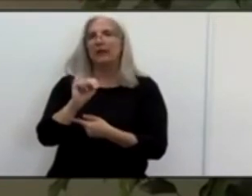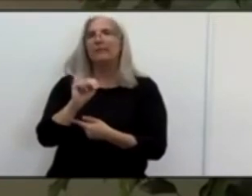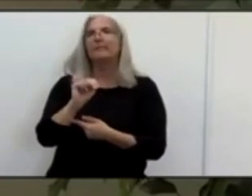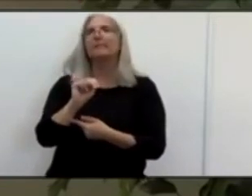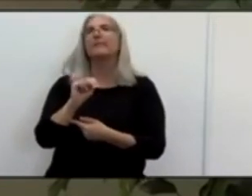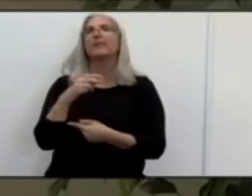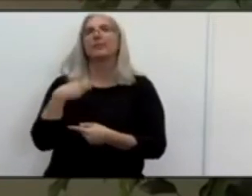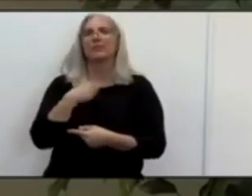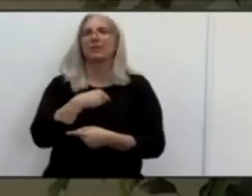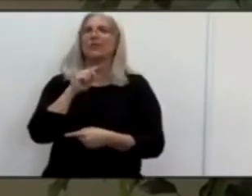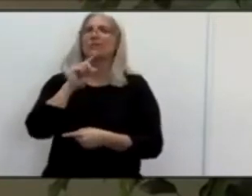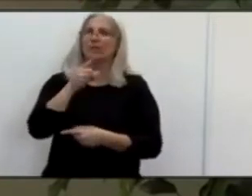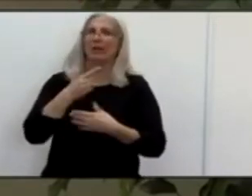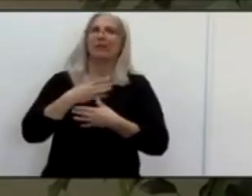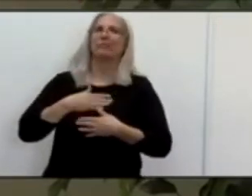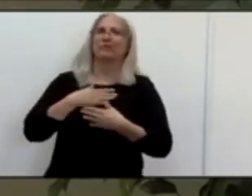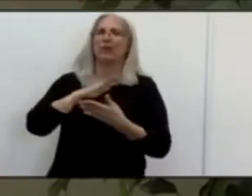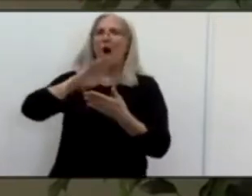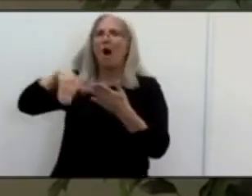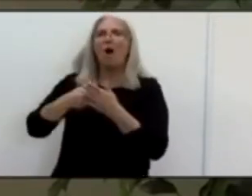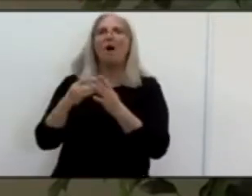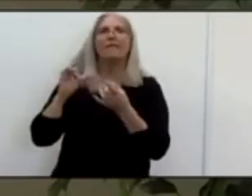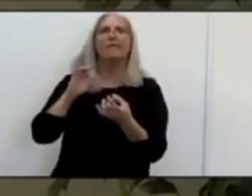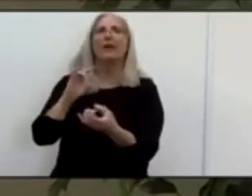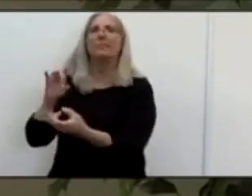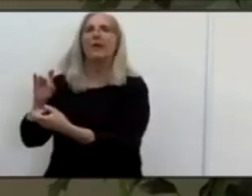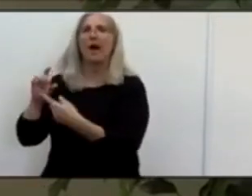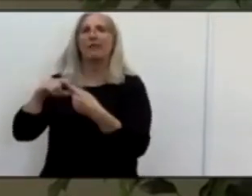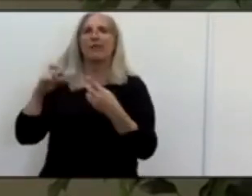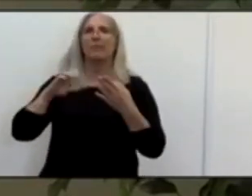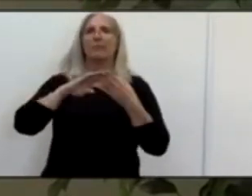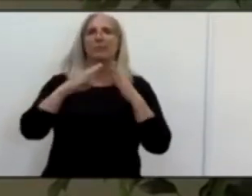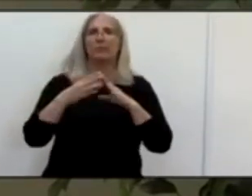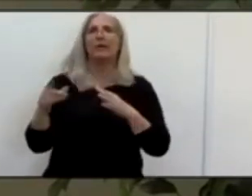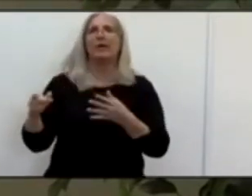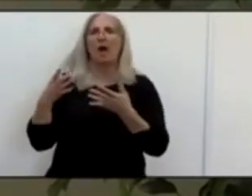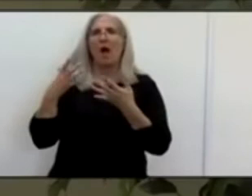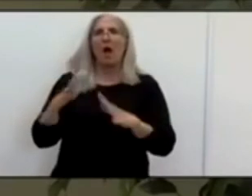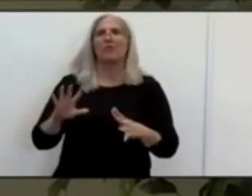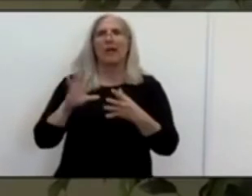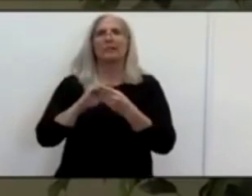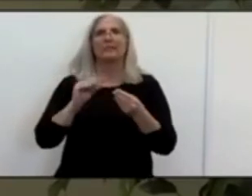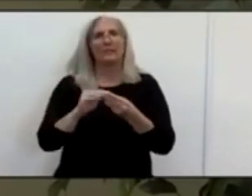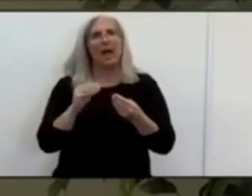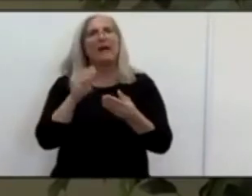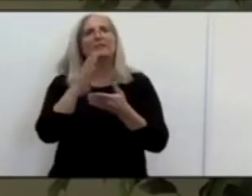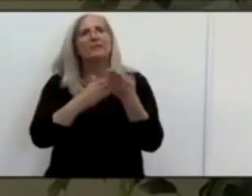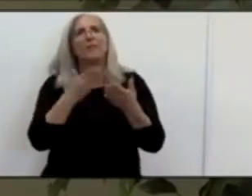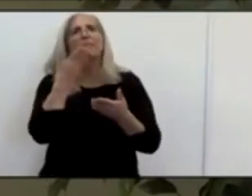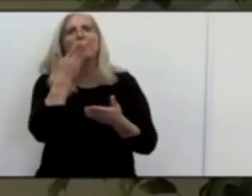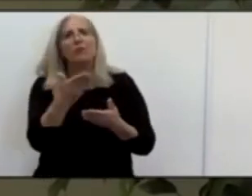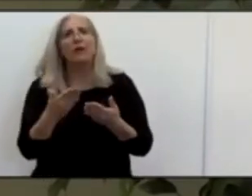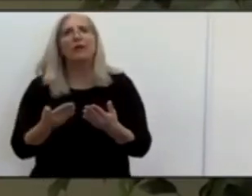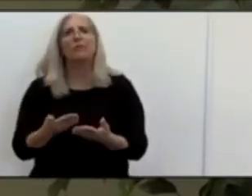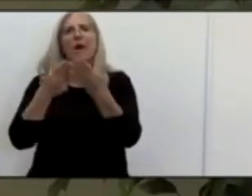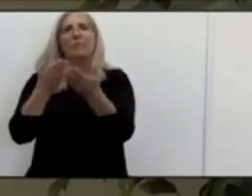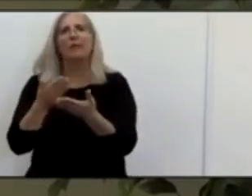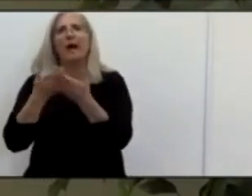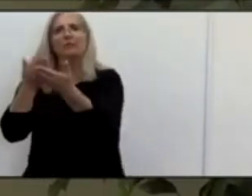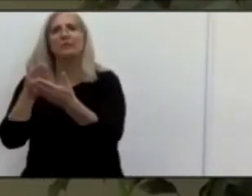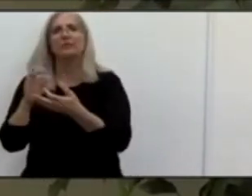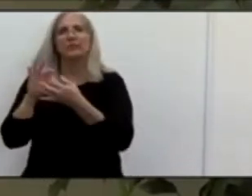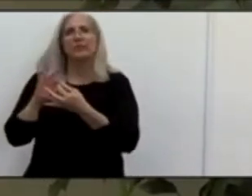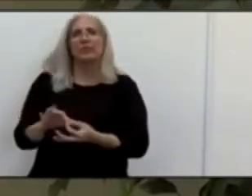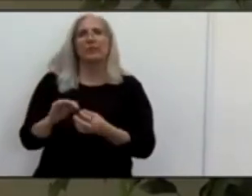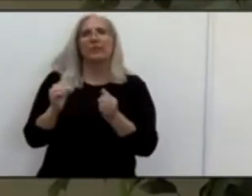constantly monitoring and staying with us. You did say that, um, you did have a really good recommendation in terms of, uh, making a graph, adding a graph to